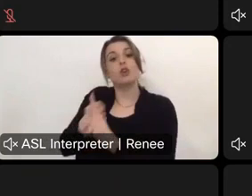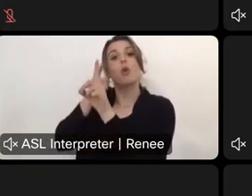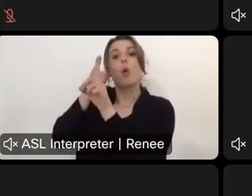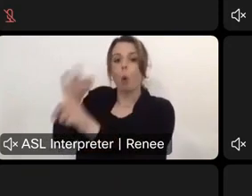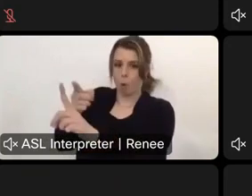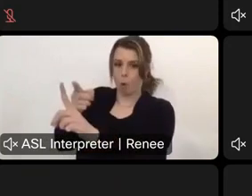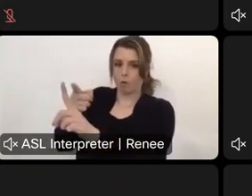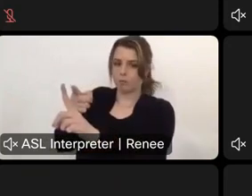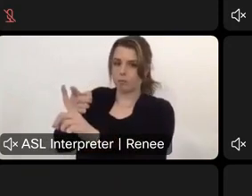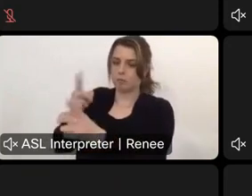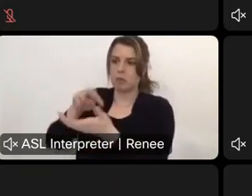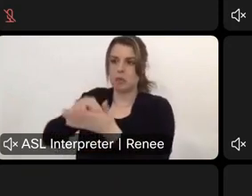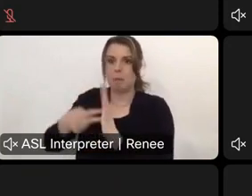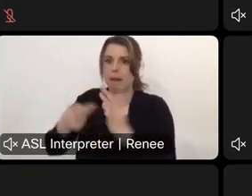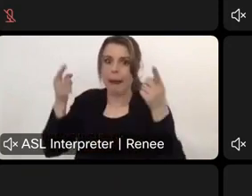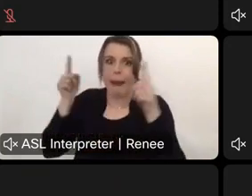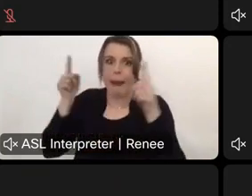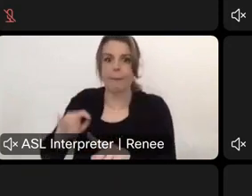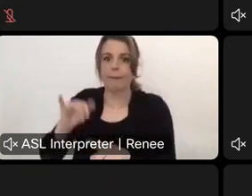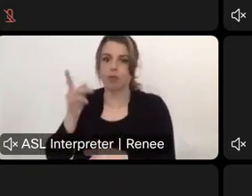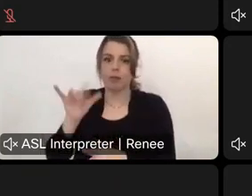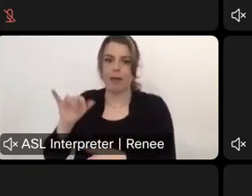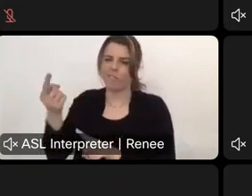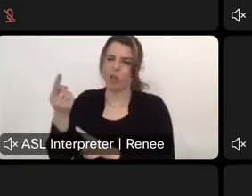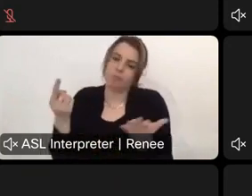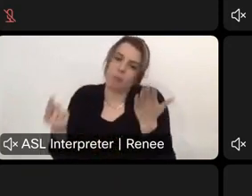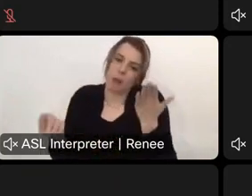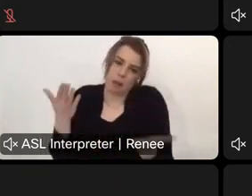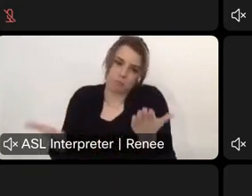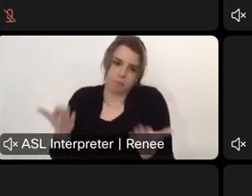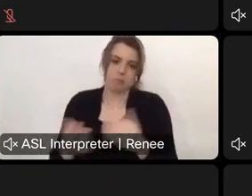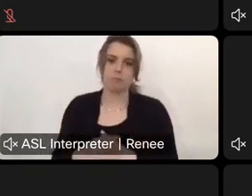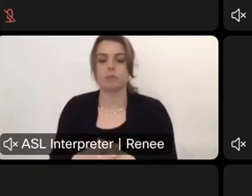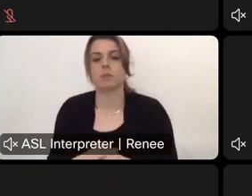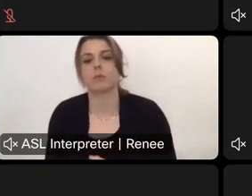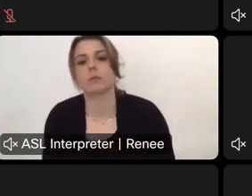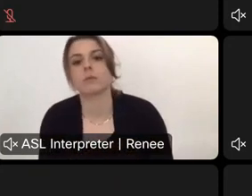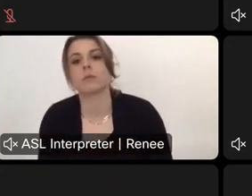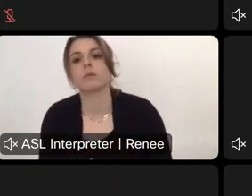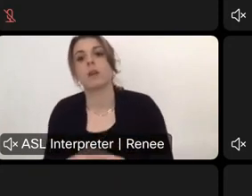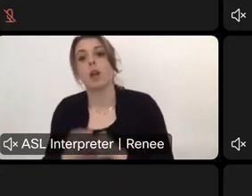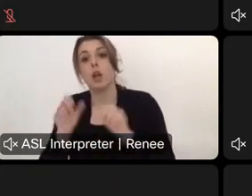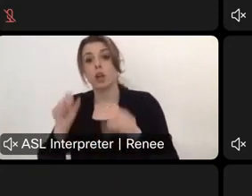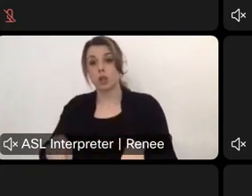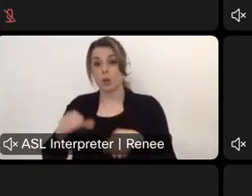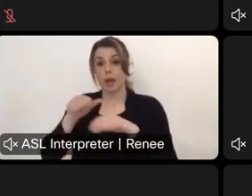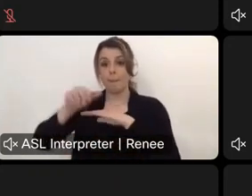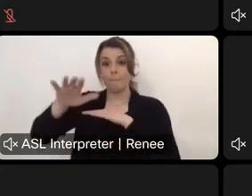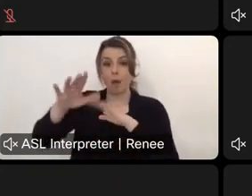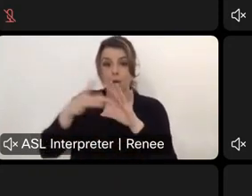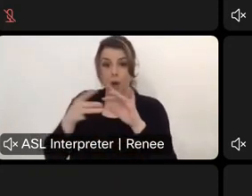no guarantee that July 1st is actually going to be the date. You can mail comments to that address there.